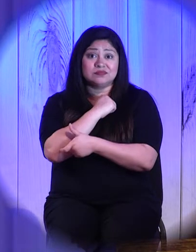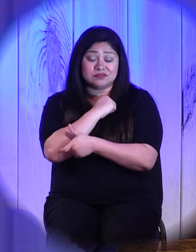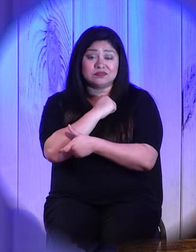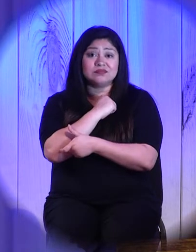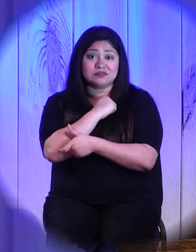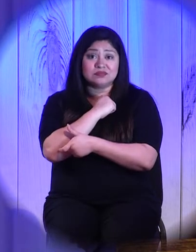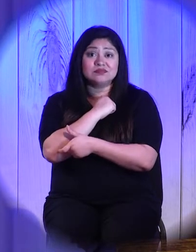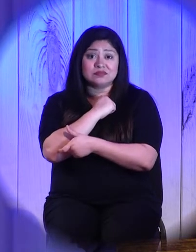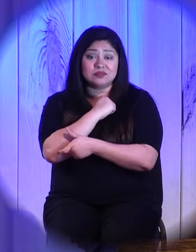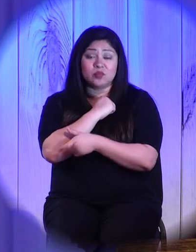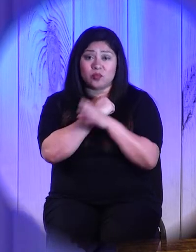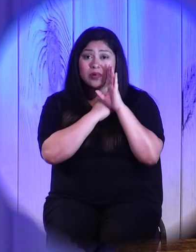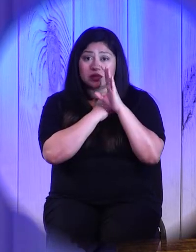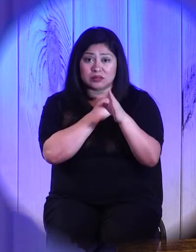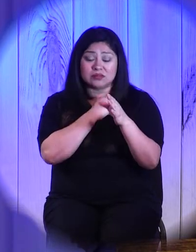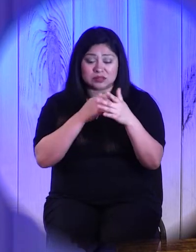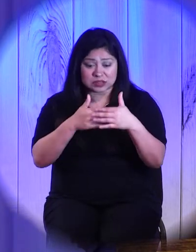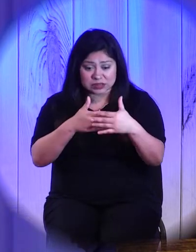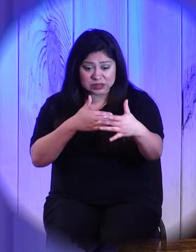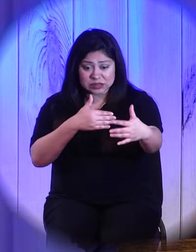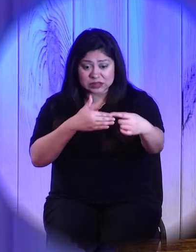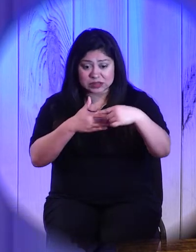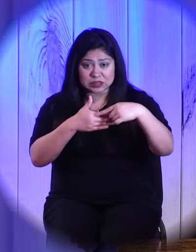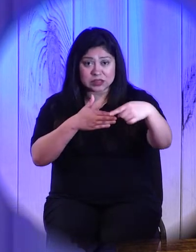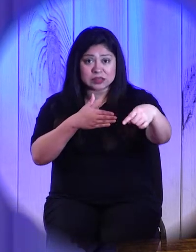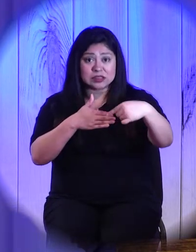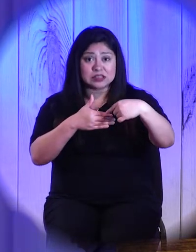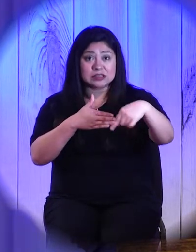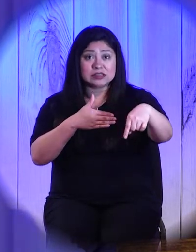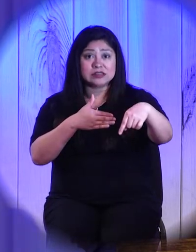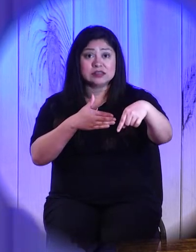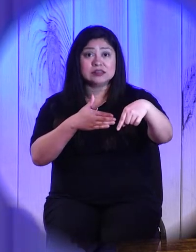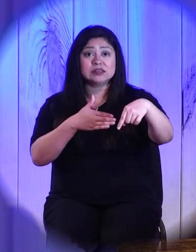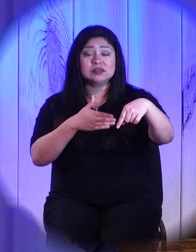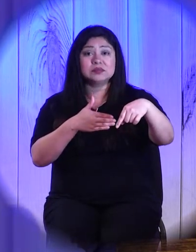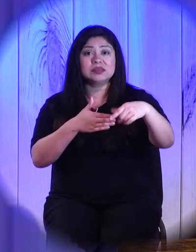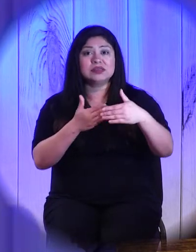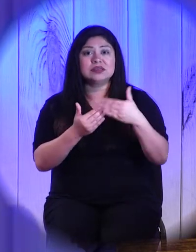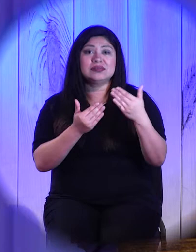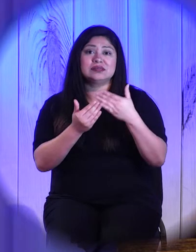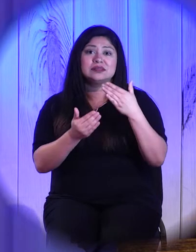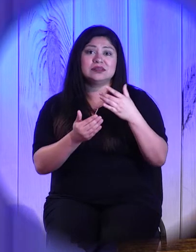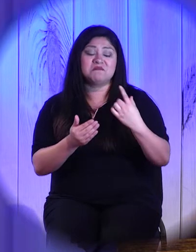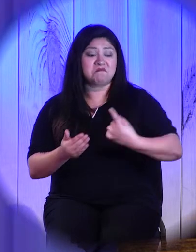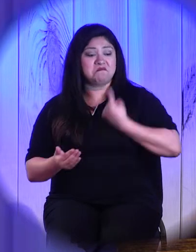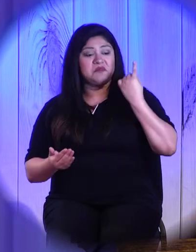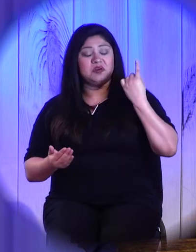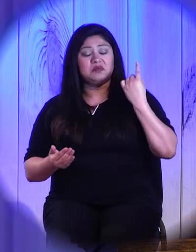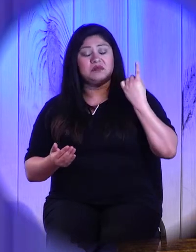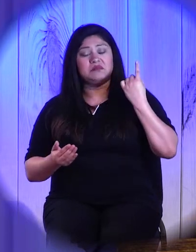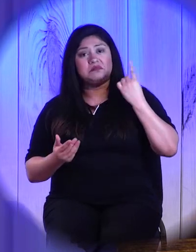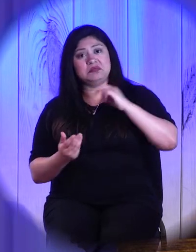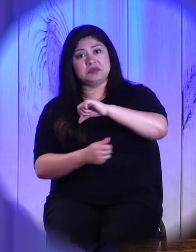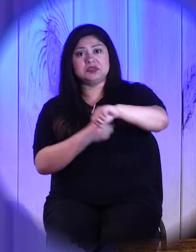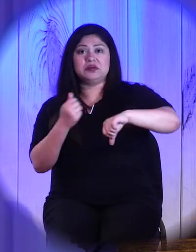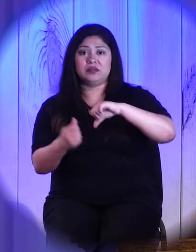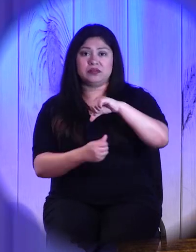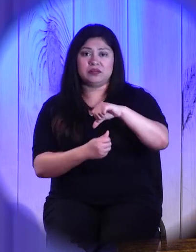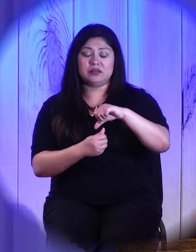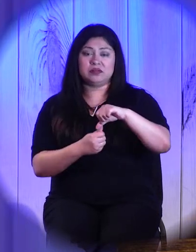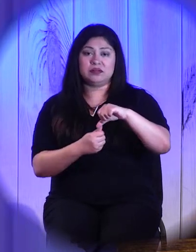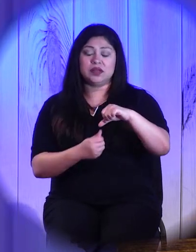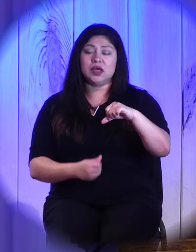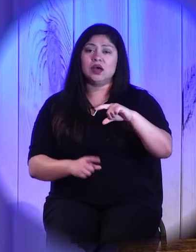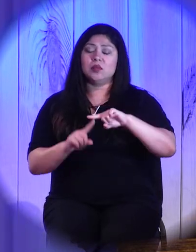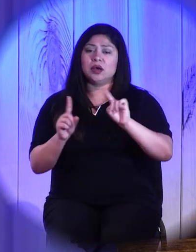hours, in those days, in those months to be easily offended by one another. But what if as Christians we could